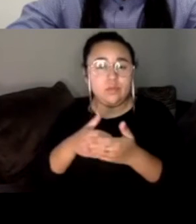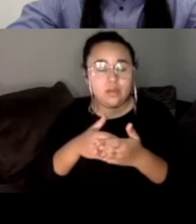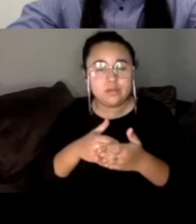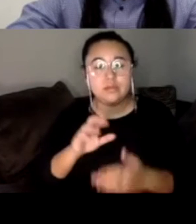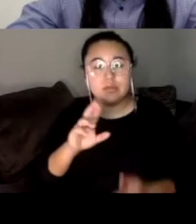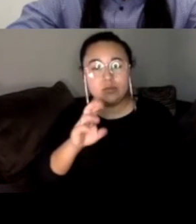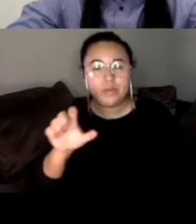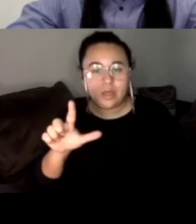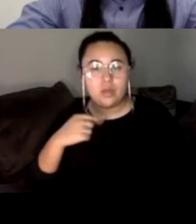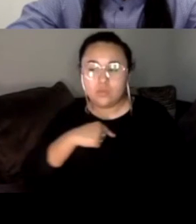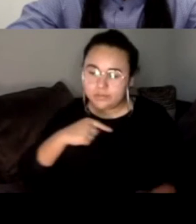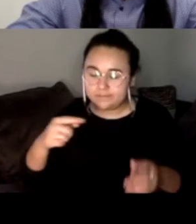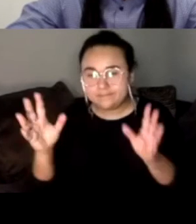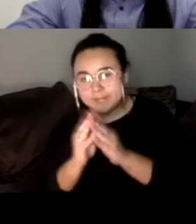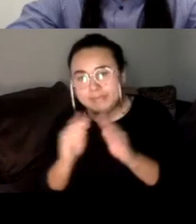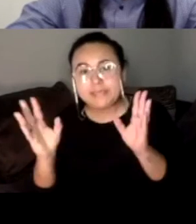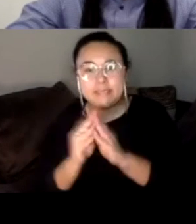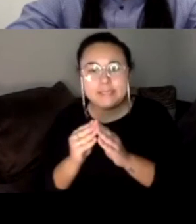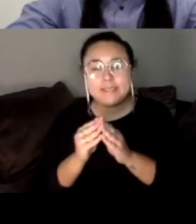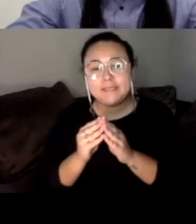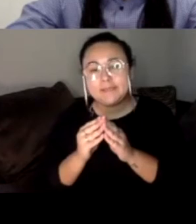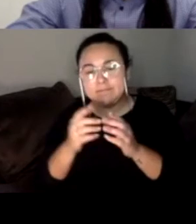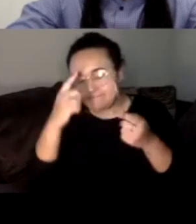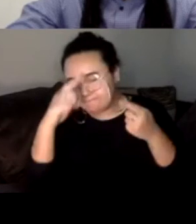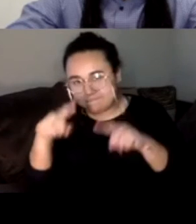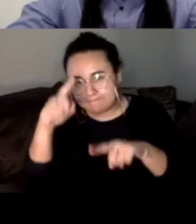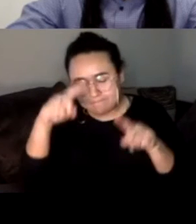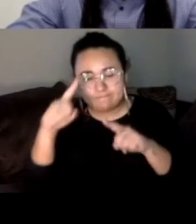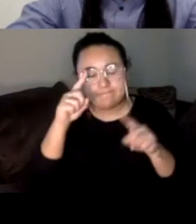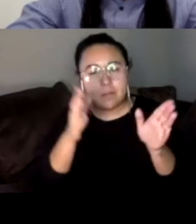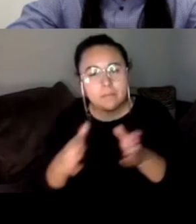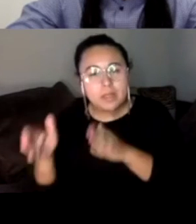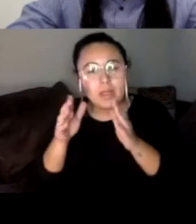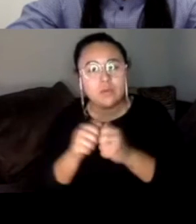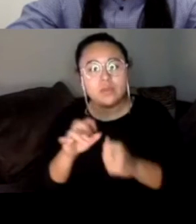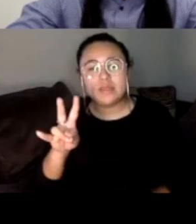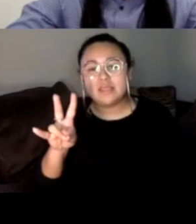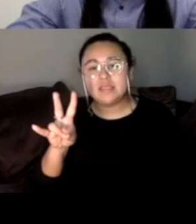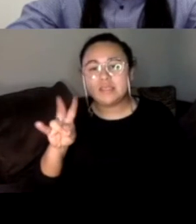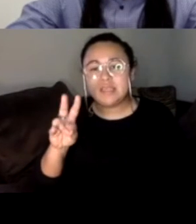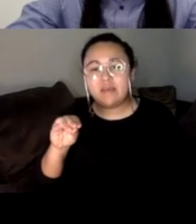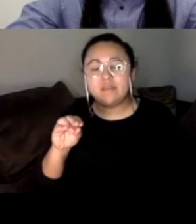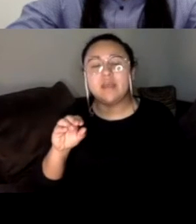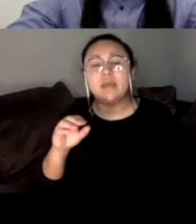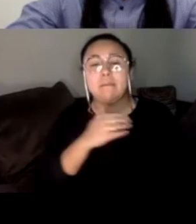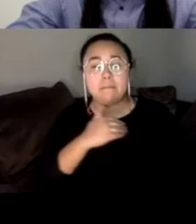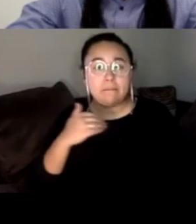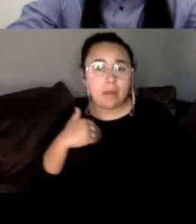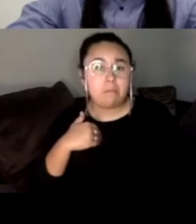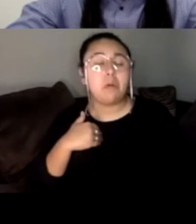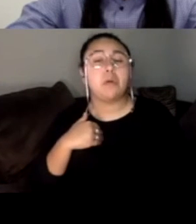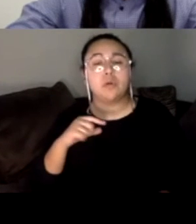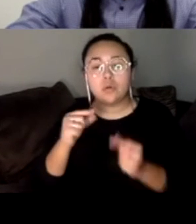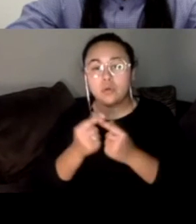and coordinating with the 70 member, uh, uh, groups who have GOTV